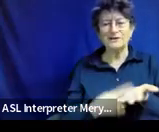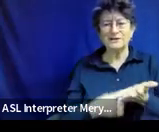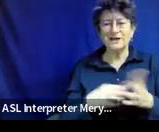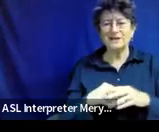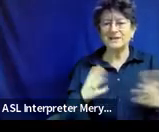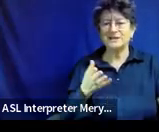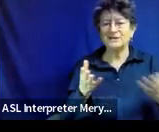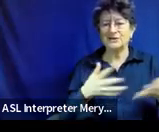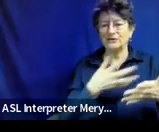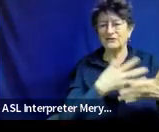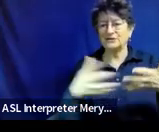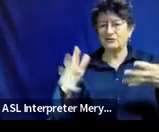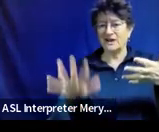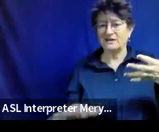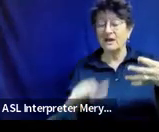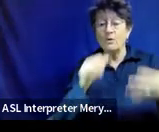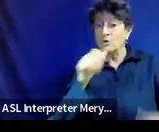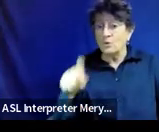don't need to restate that here.